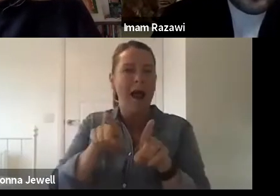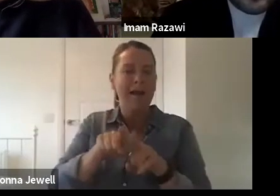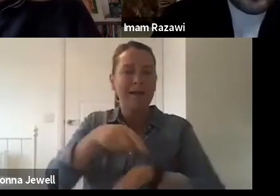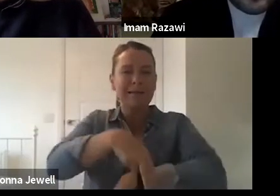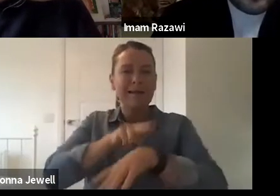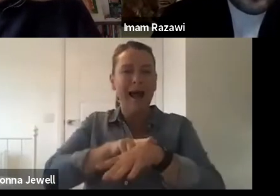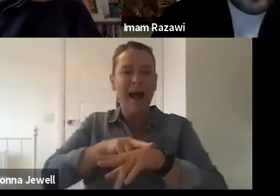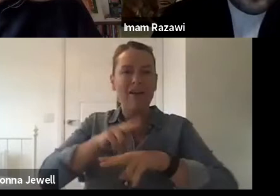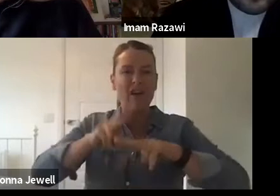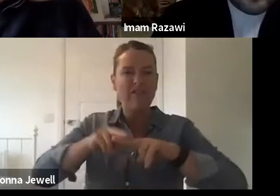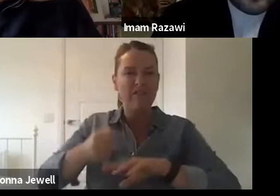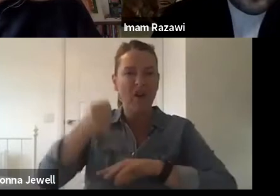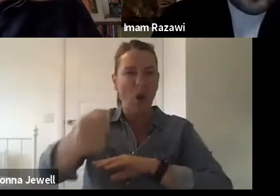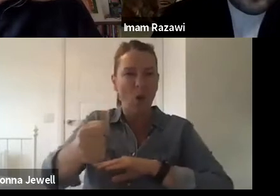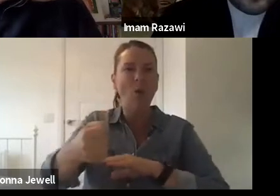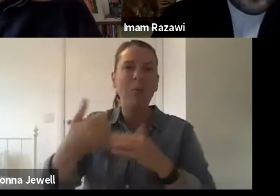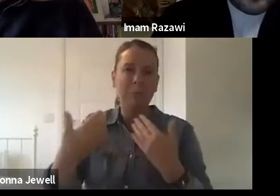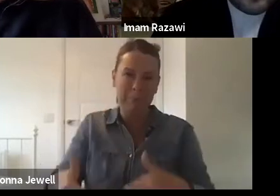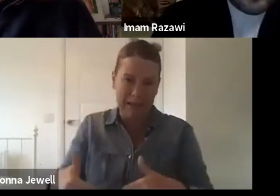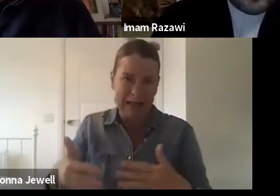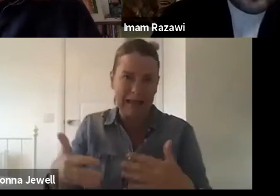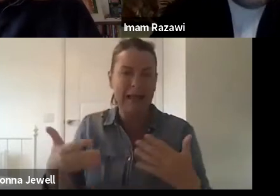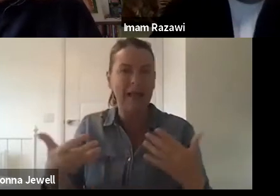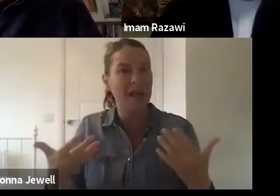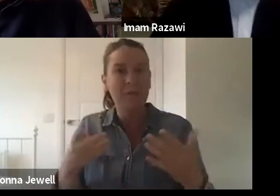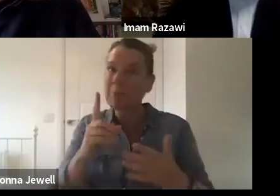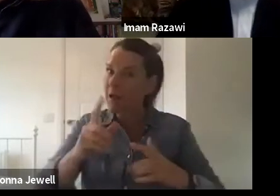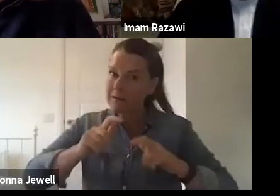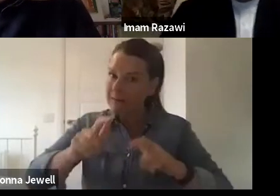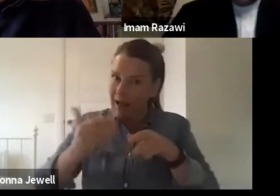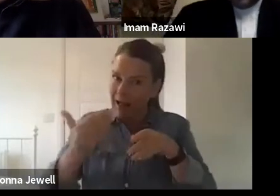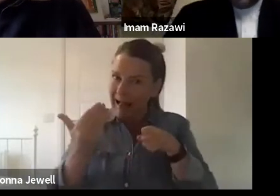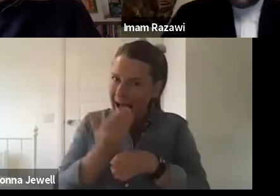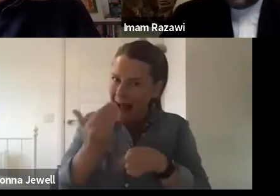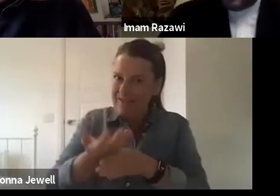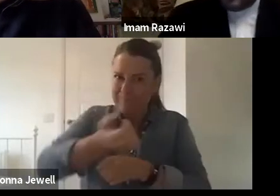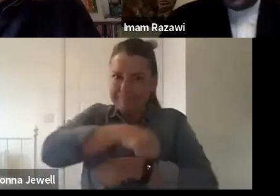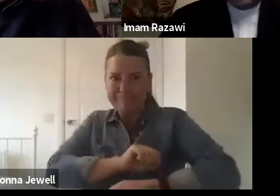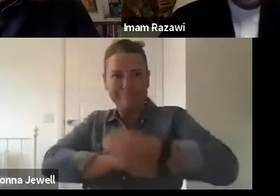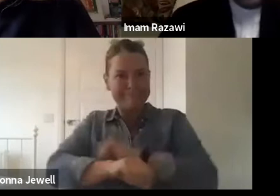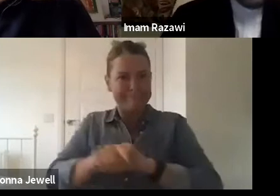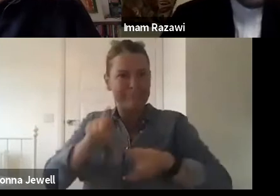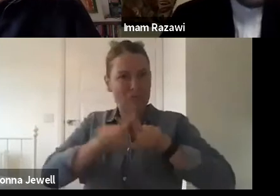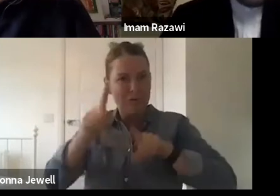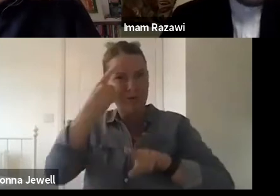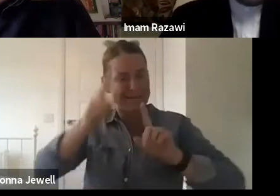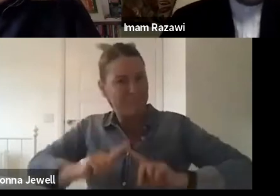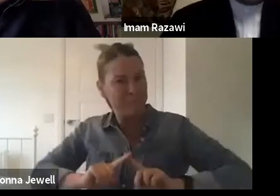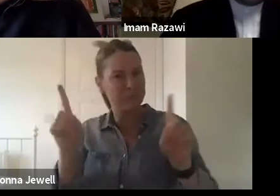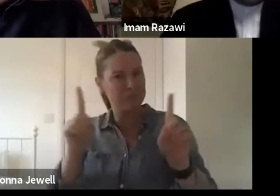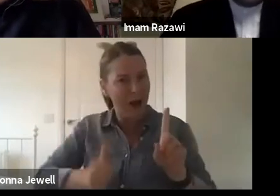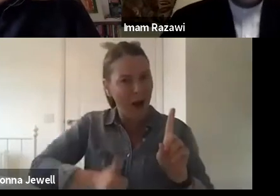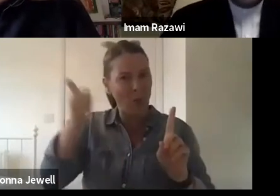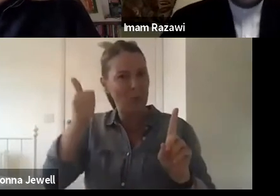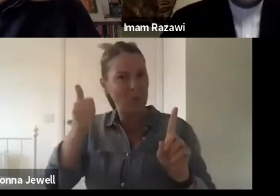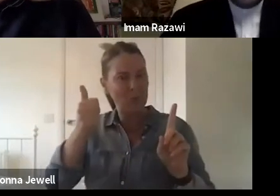it's been really active and working in new ways to listen and understand and